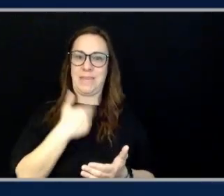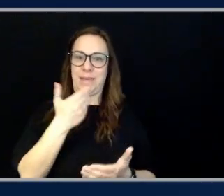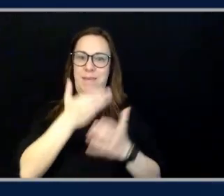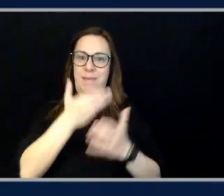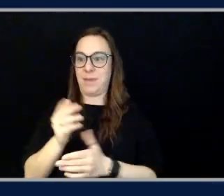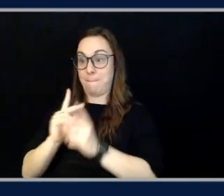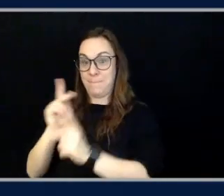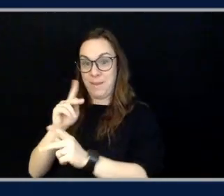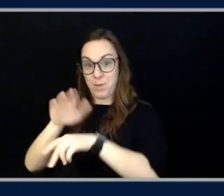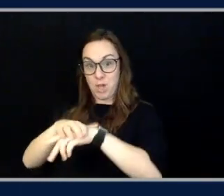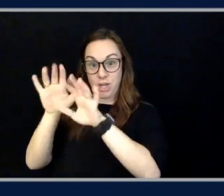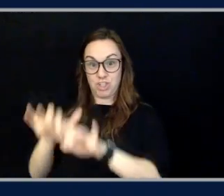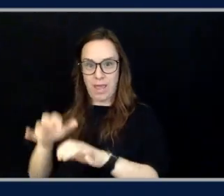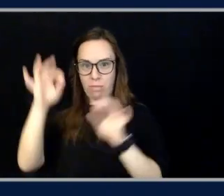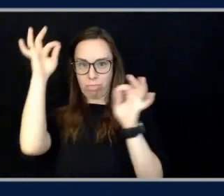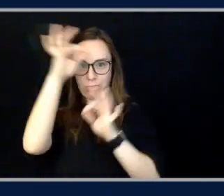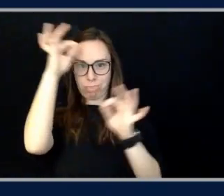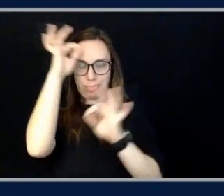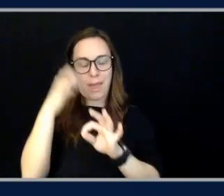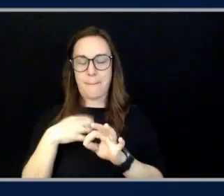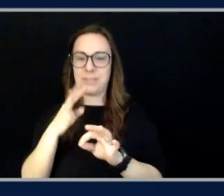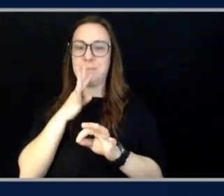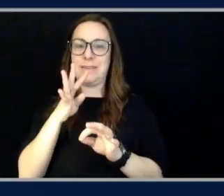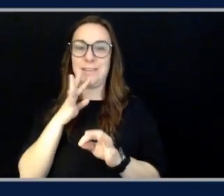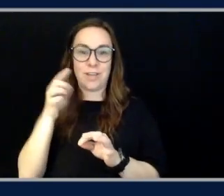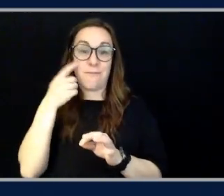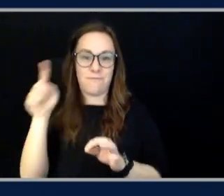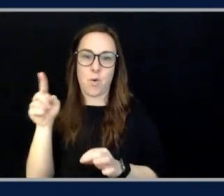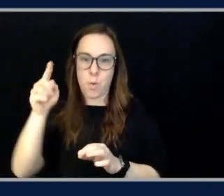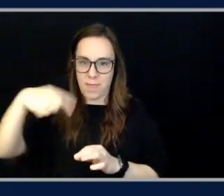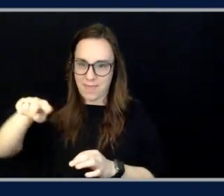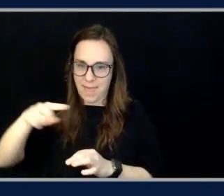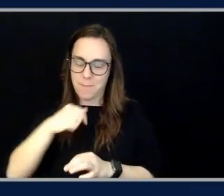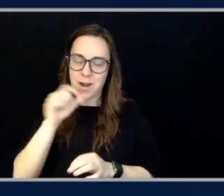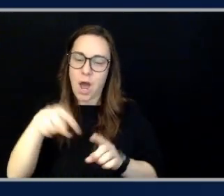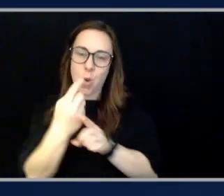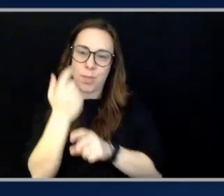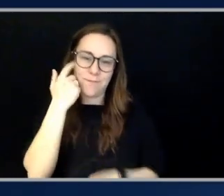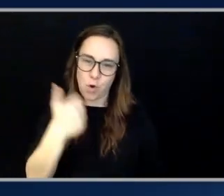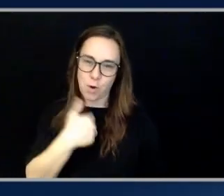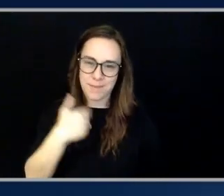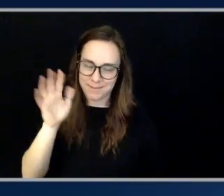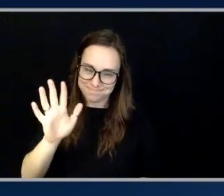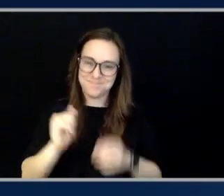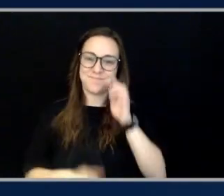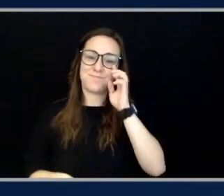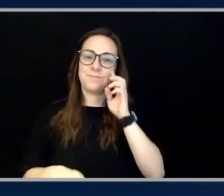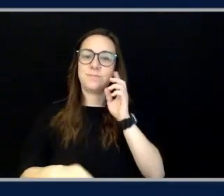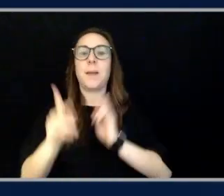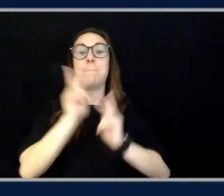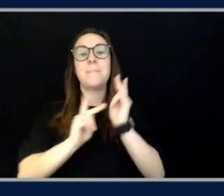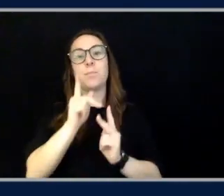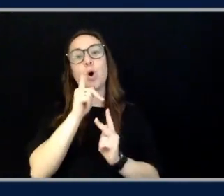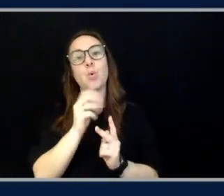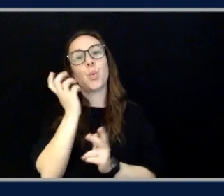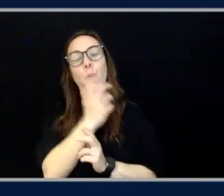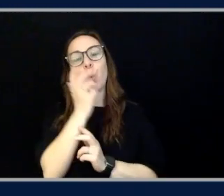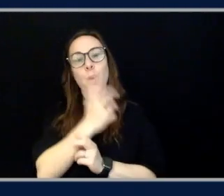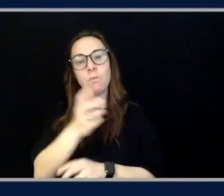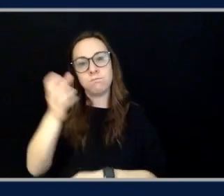Uh, I'm speaking on their behalf now. Definitely not just for me. And people, people who are deep in this area,